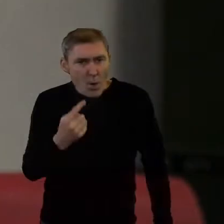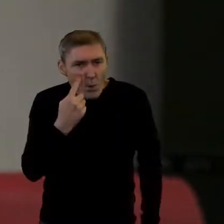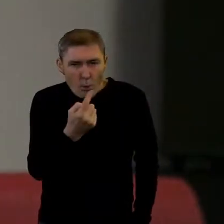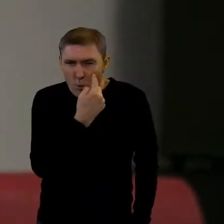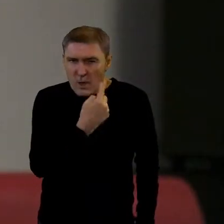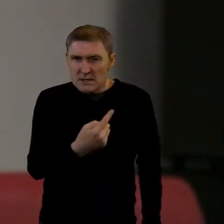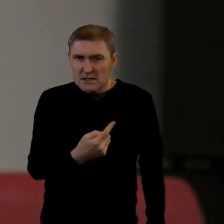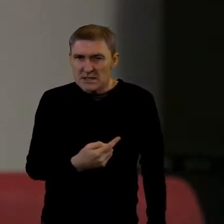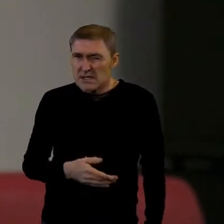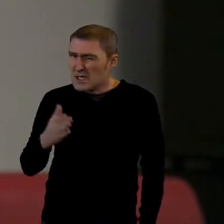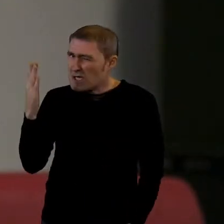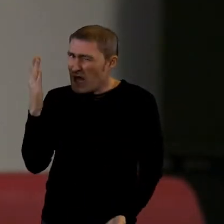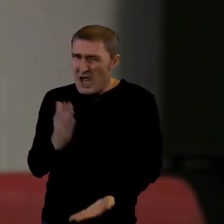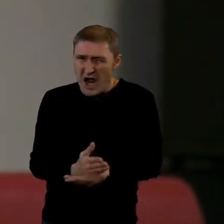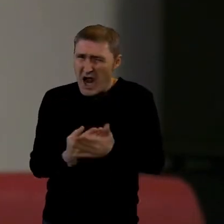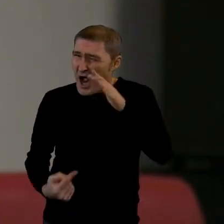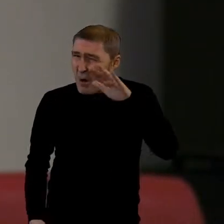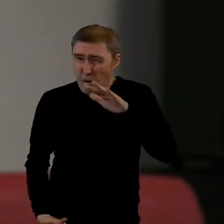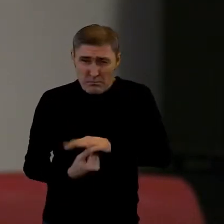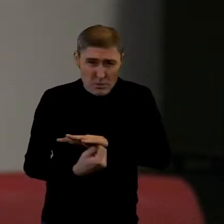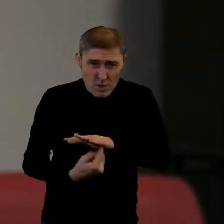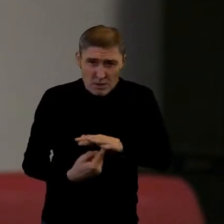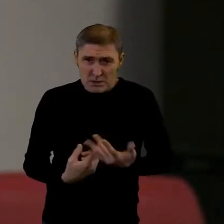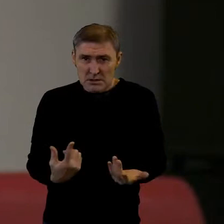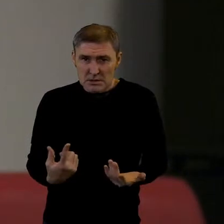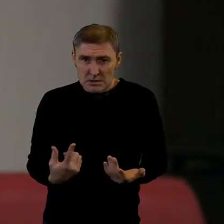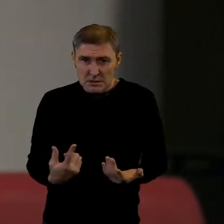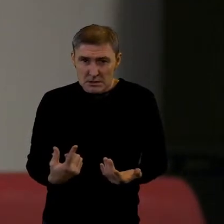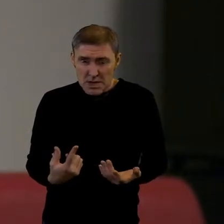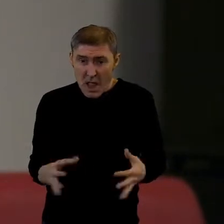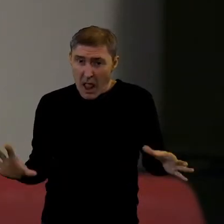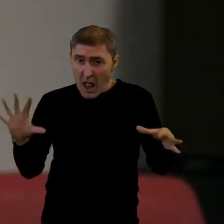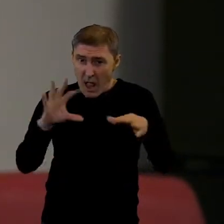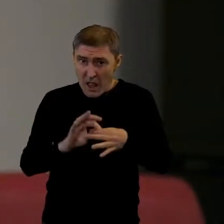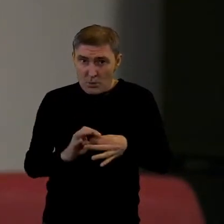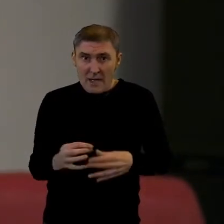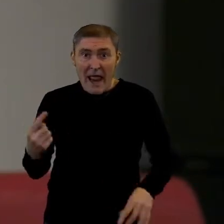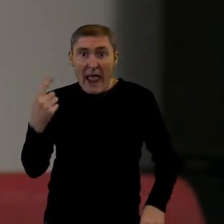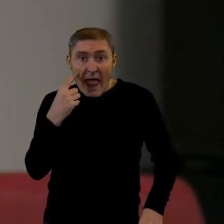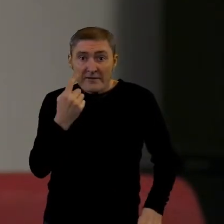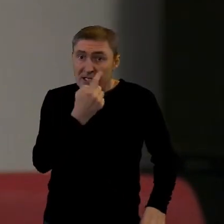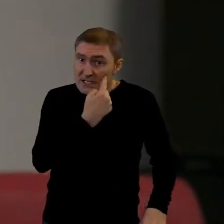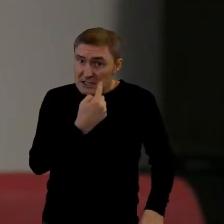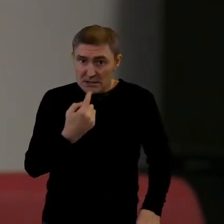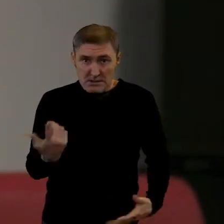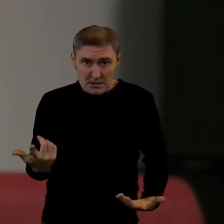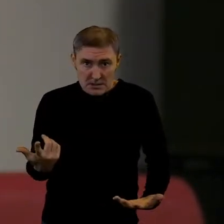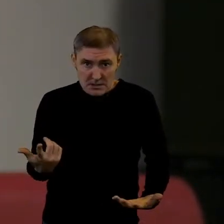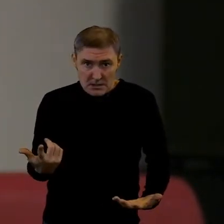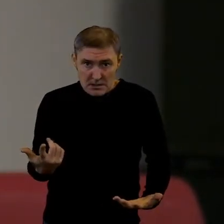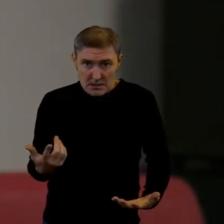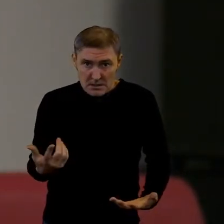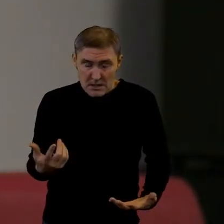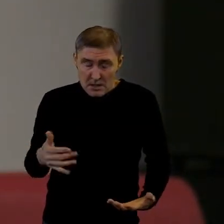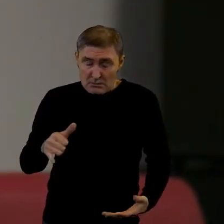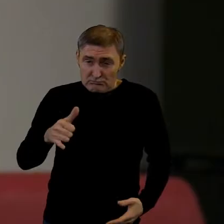Witnesses are crucial because they will corroborate evidence. mean, there are times where, for example,